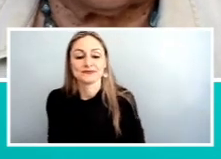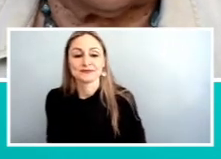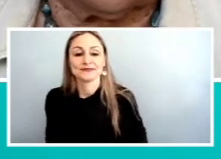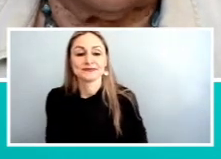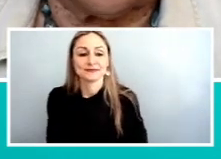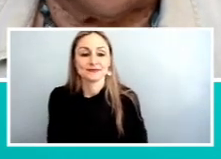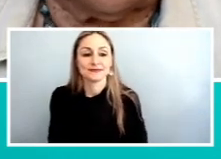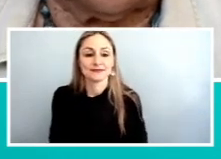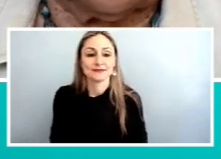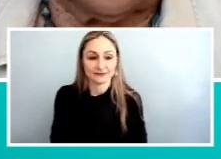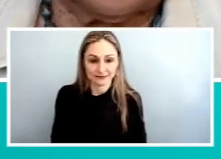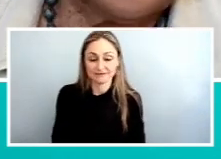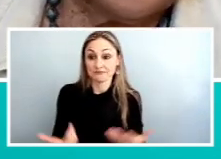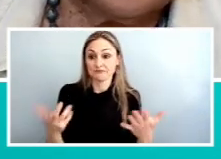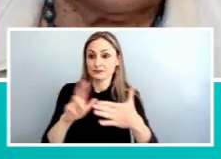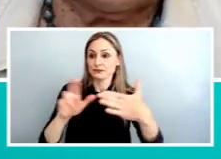Let's see the results.